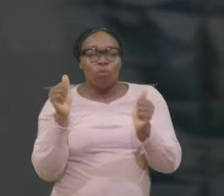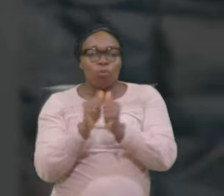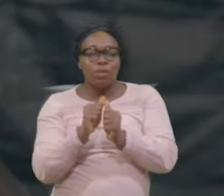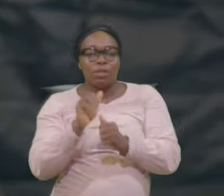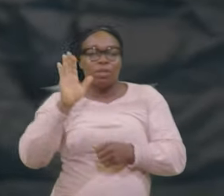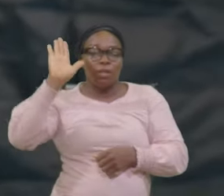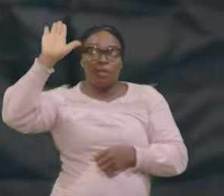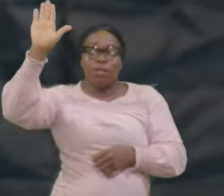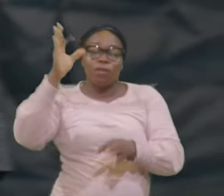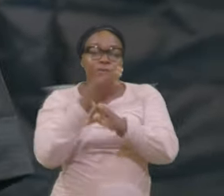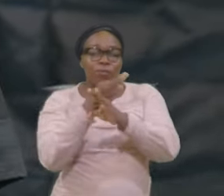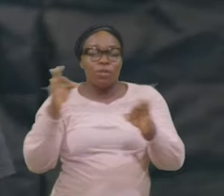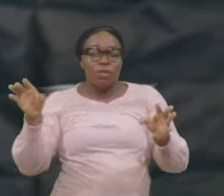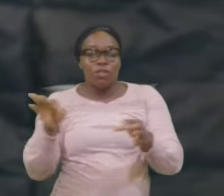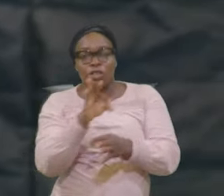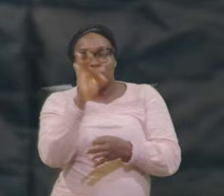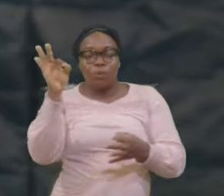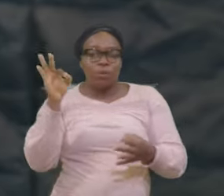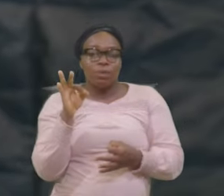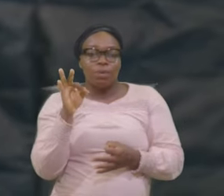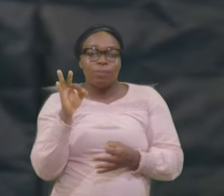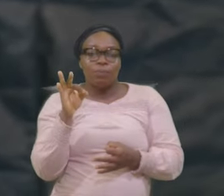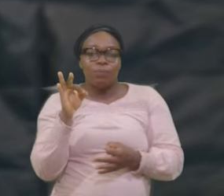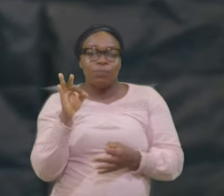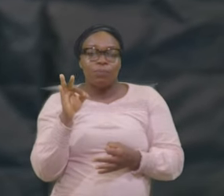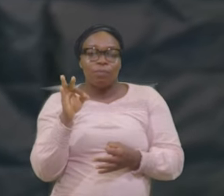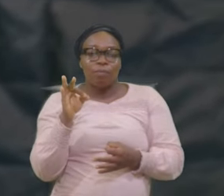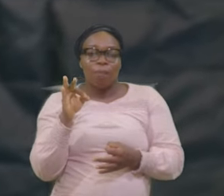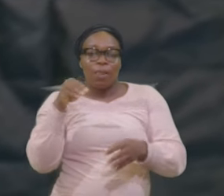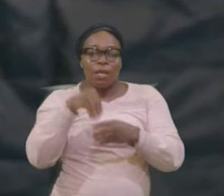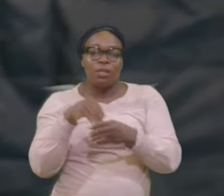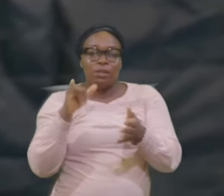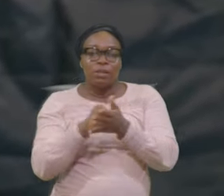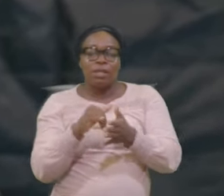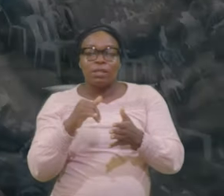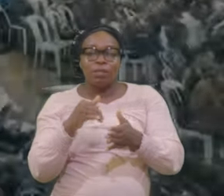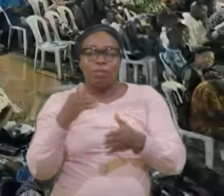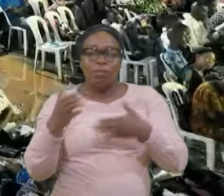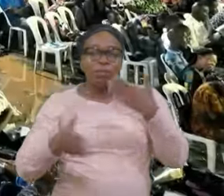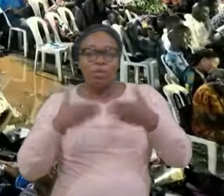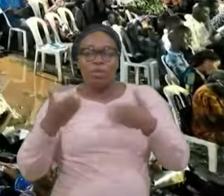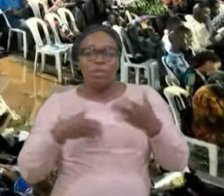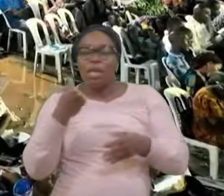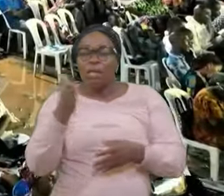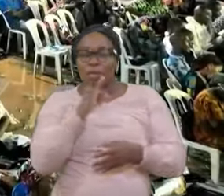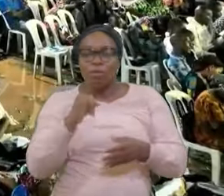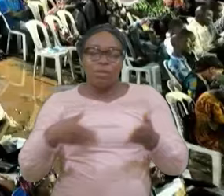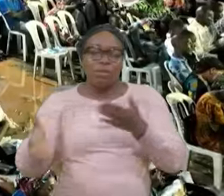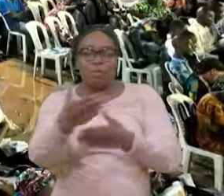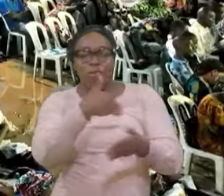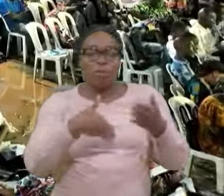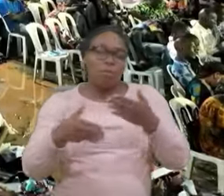Comes Recovery I said Comes Recovery Look at